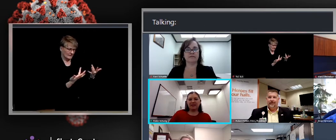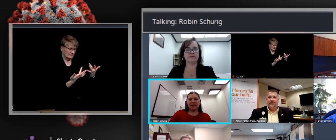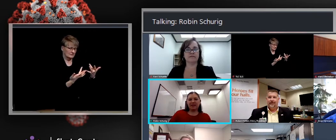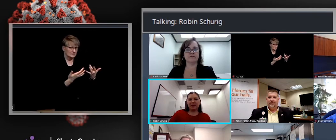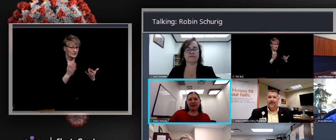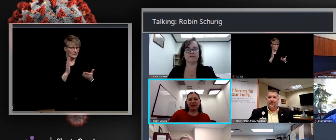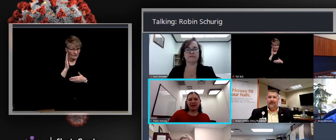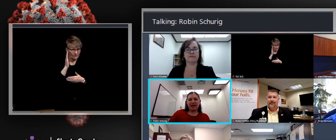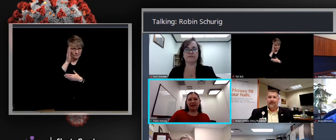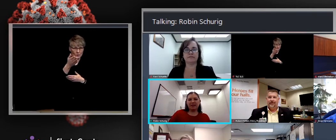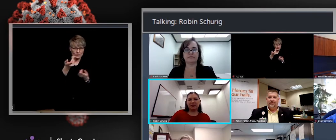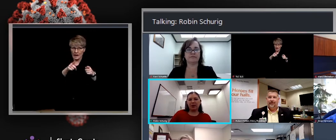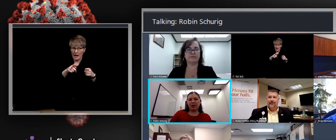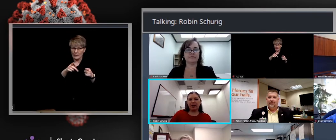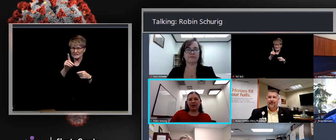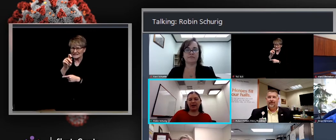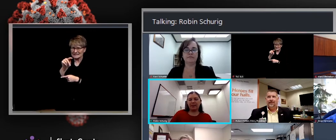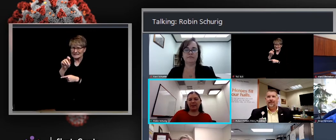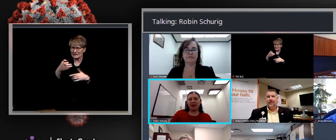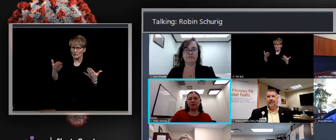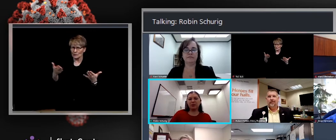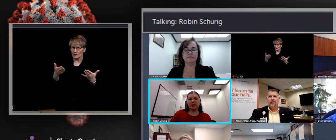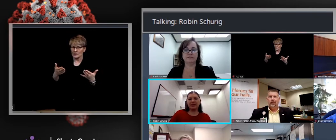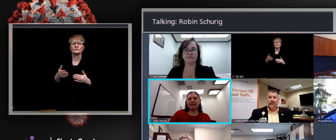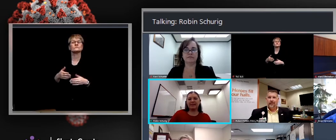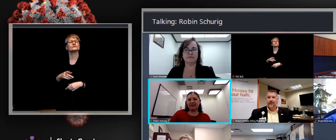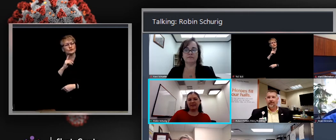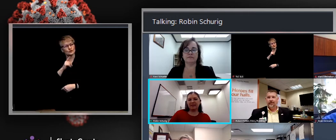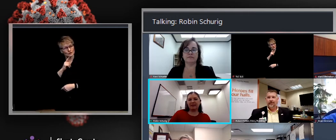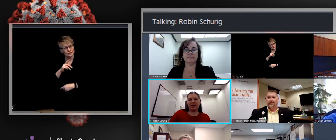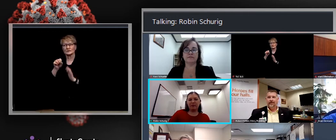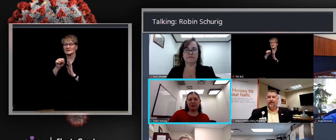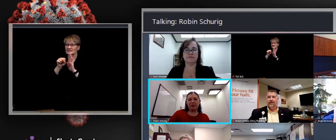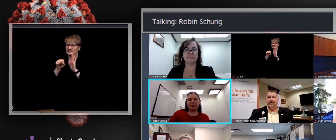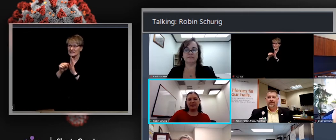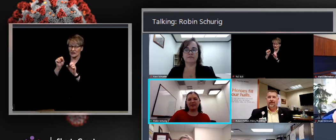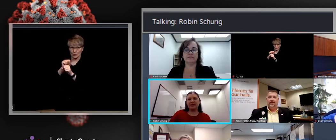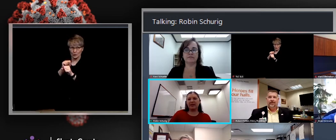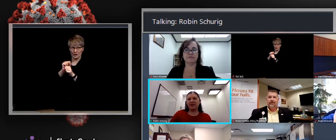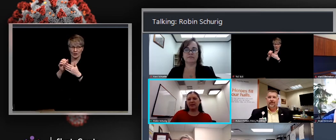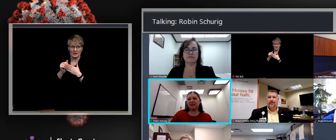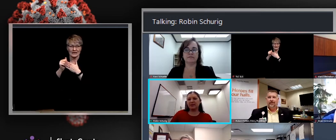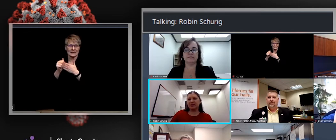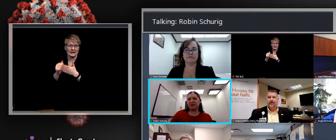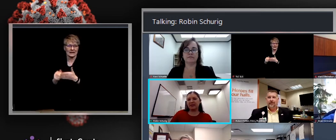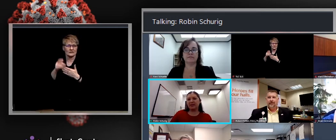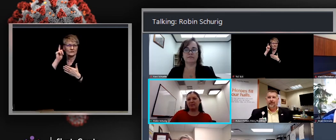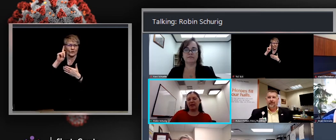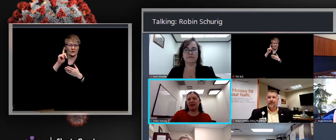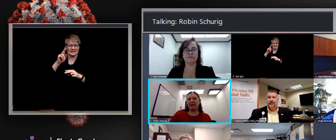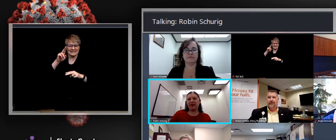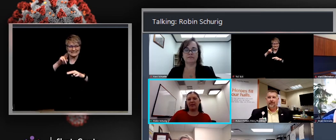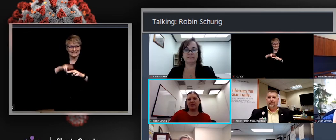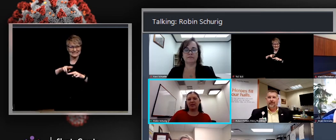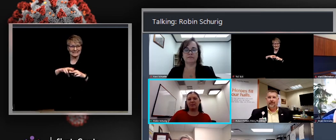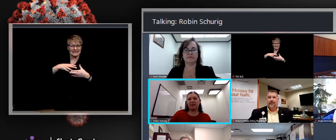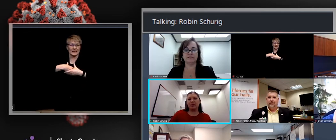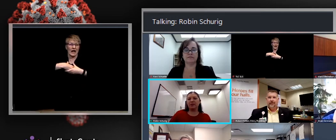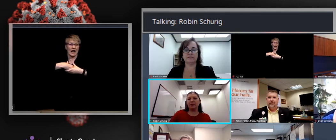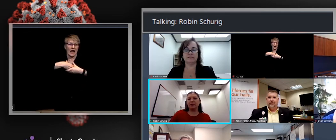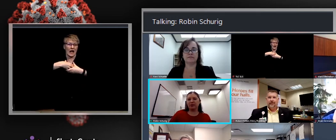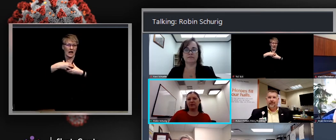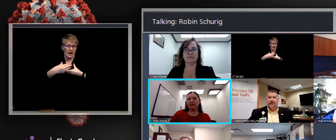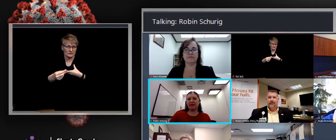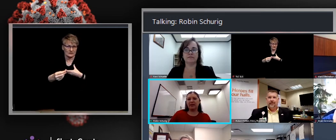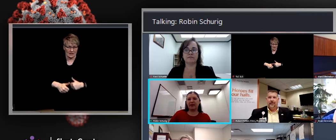Yeah. So the state is working on guidance for, um, outdoor seated live performances and events. So seated meaning that